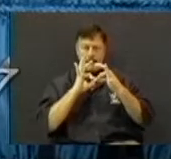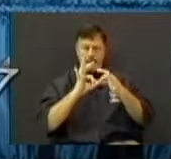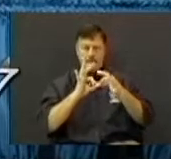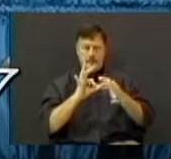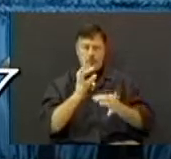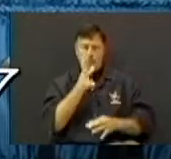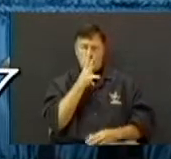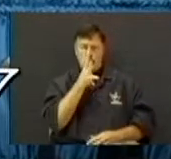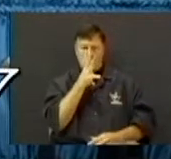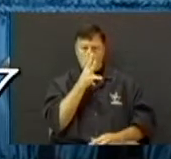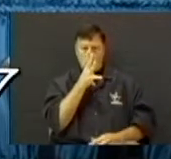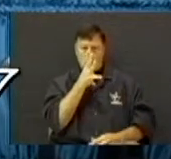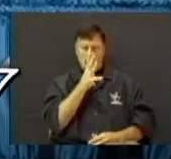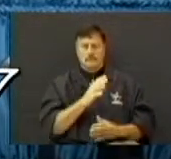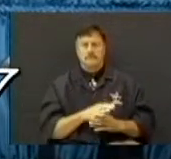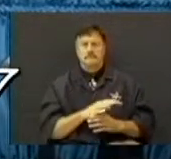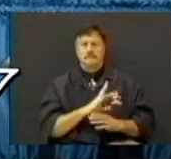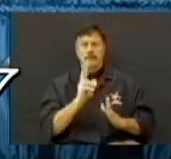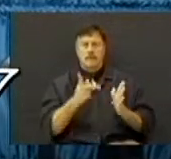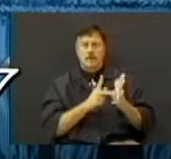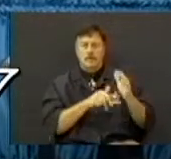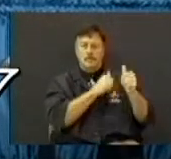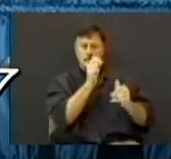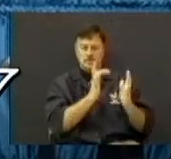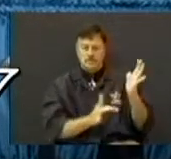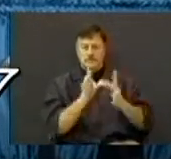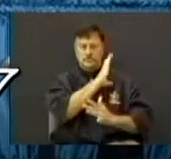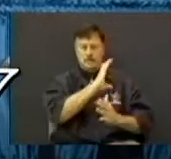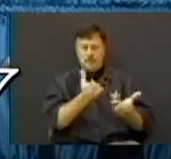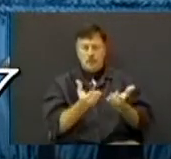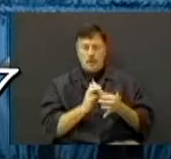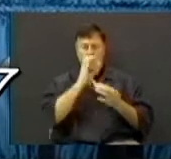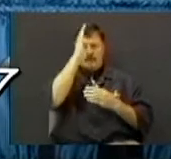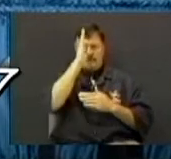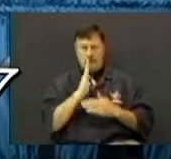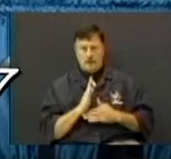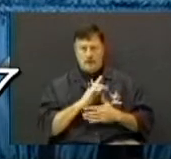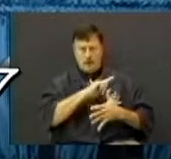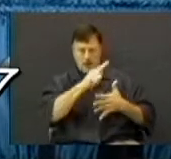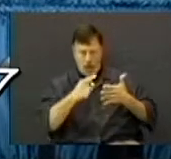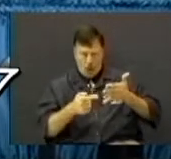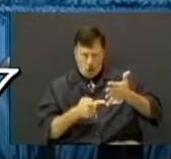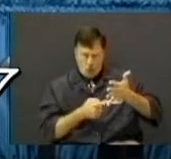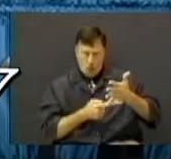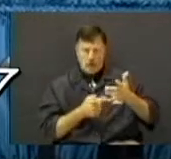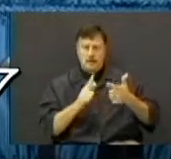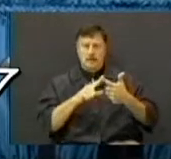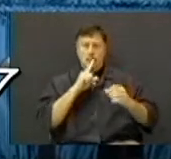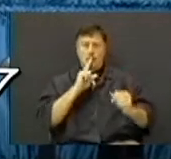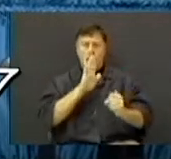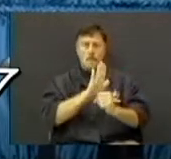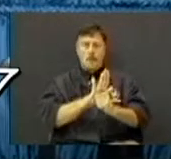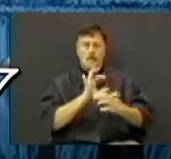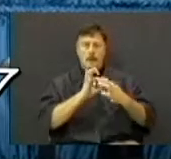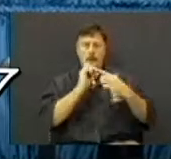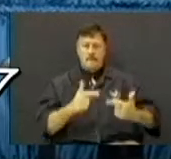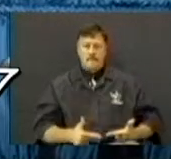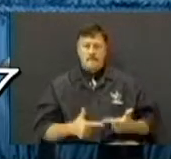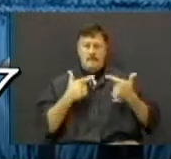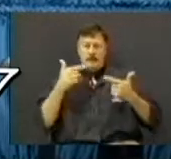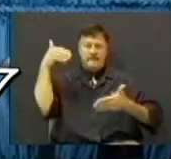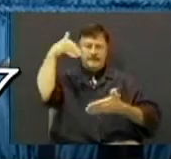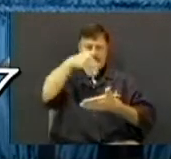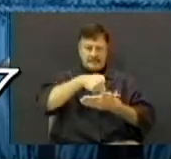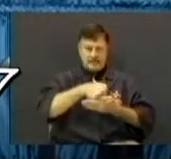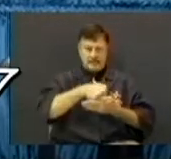Paul, an apostle of Jesus Christ by the will of God, according to the promise of life which is